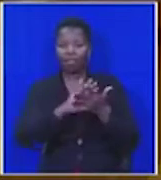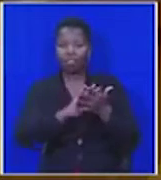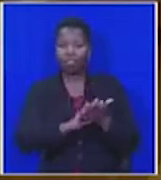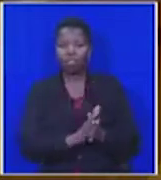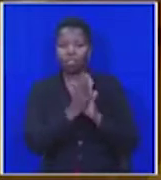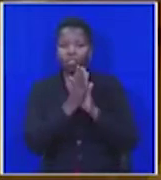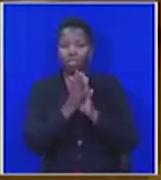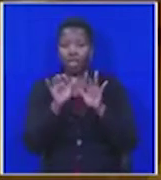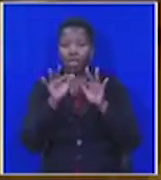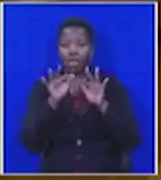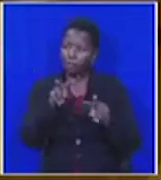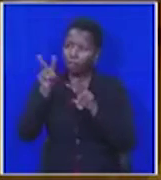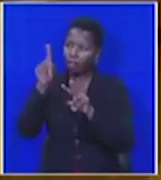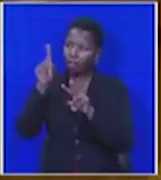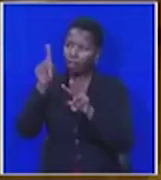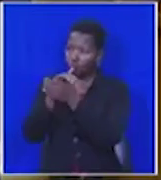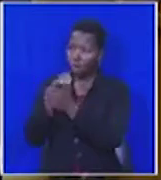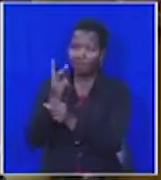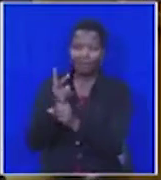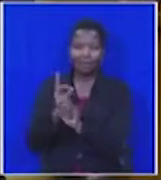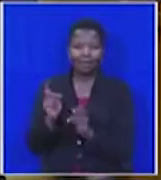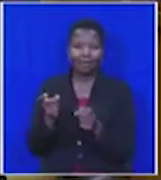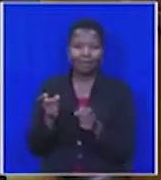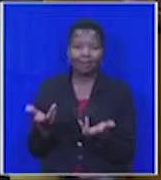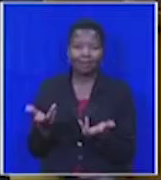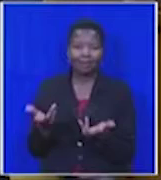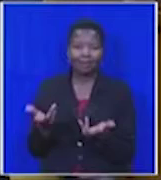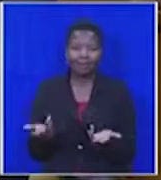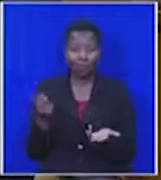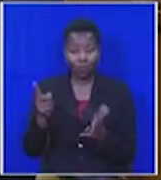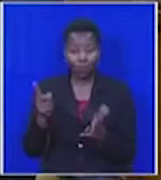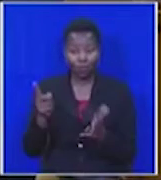of the people that sent you to this House to speak up for them on their behalf.